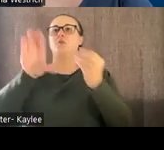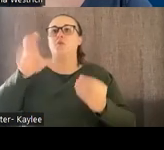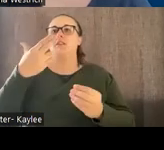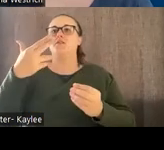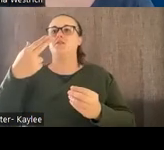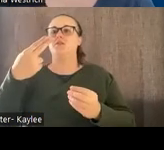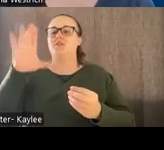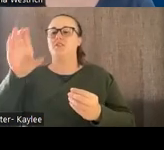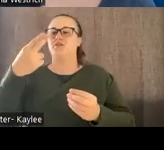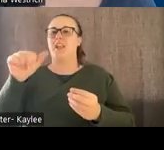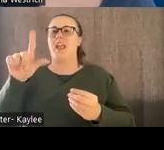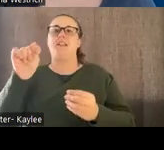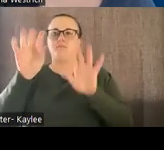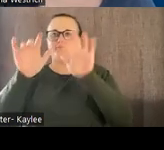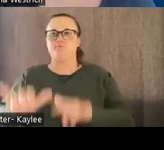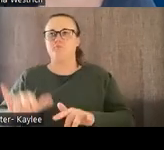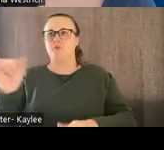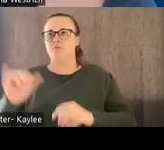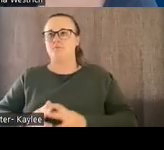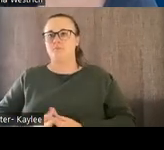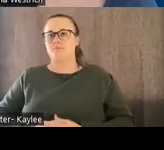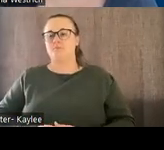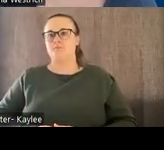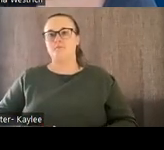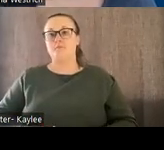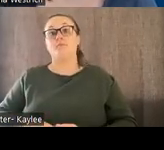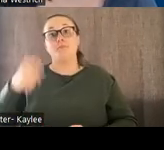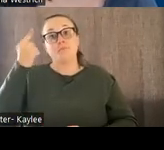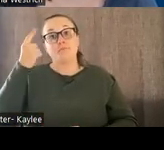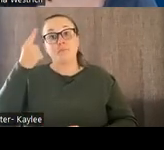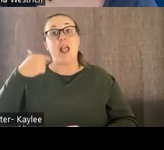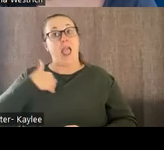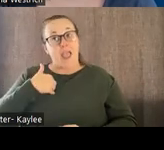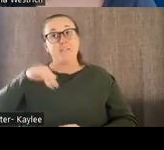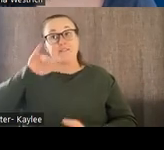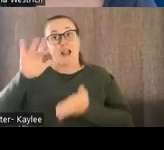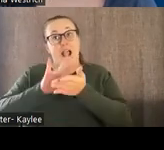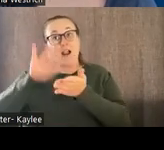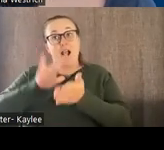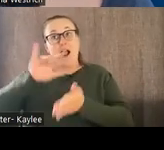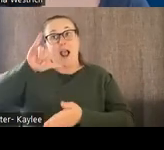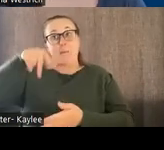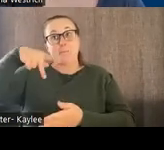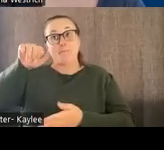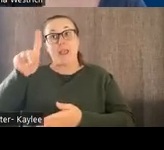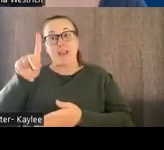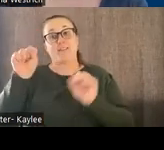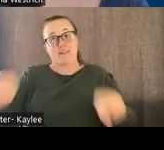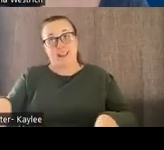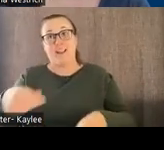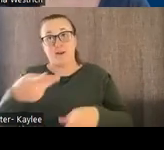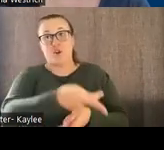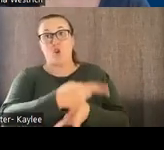And we do have iPads available to loan. So if it's something that you're interested in using for